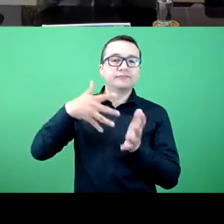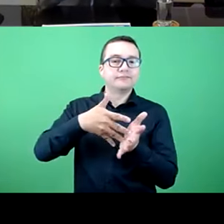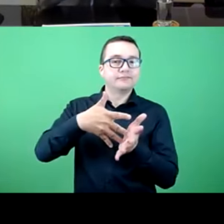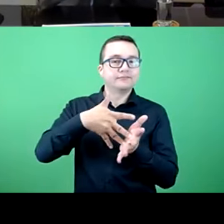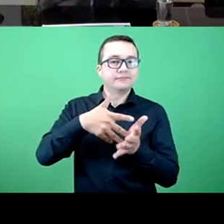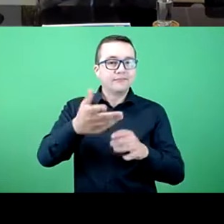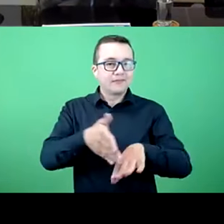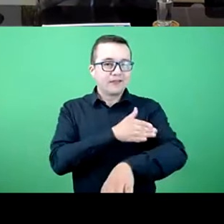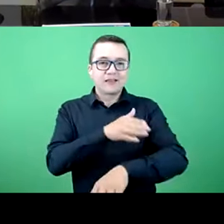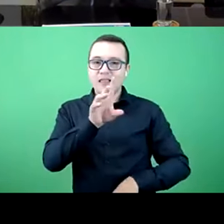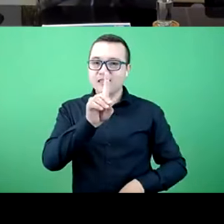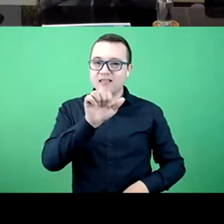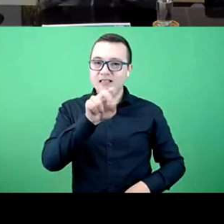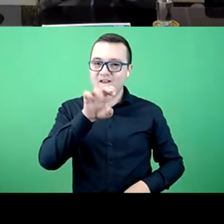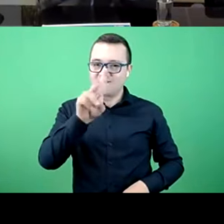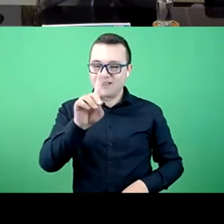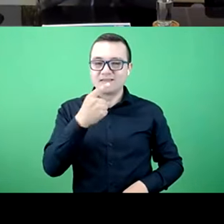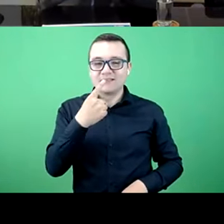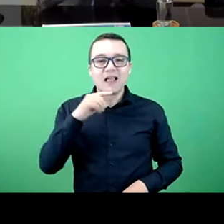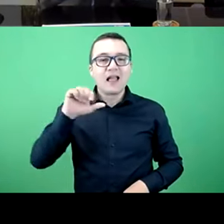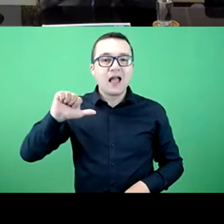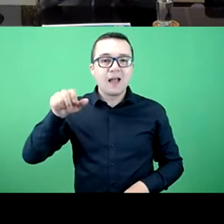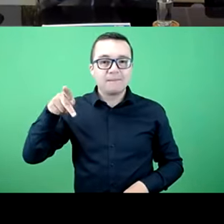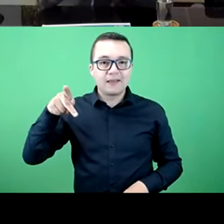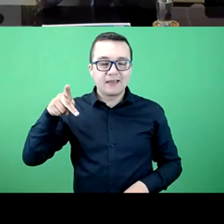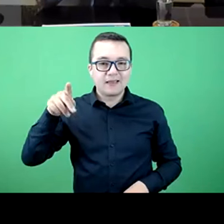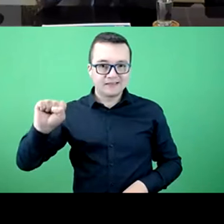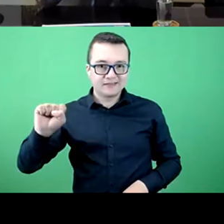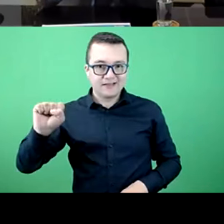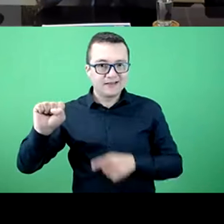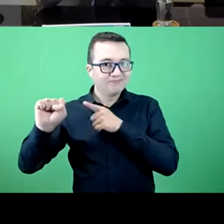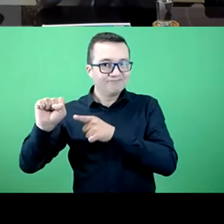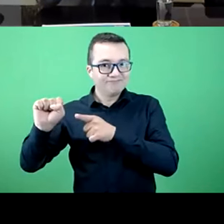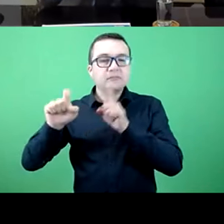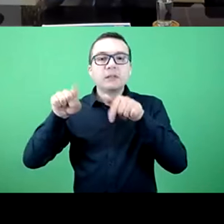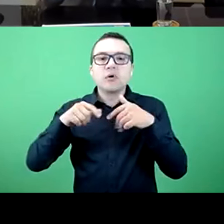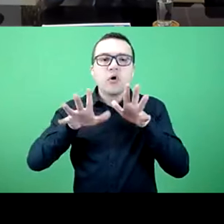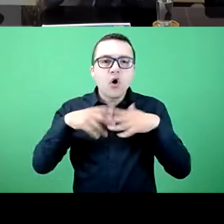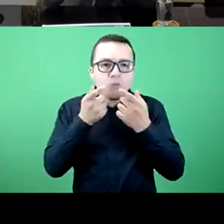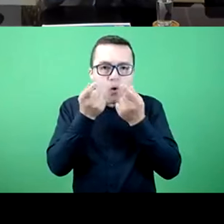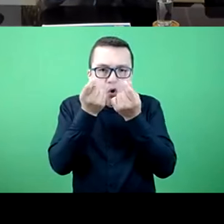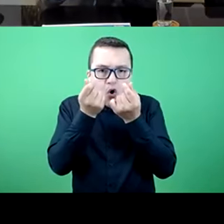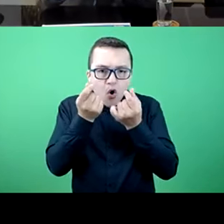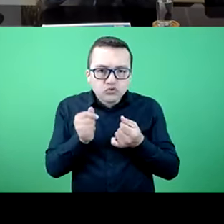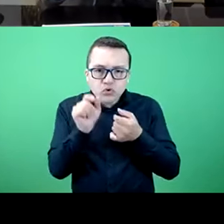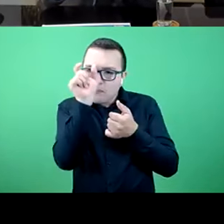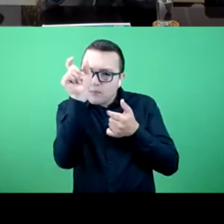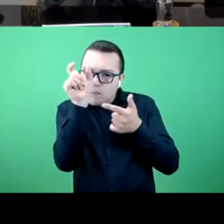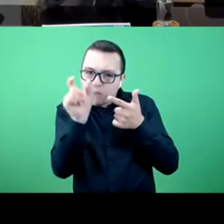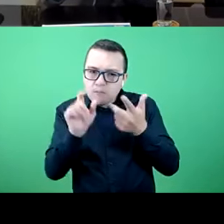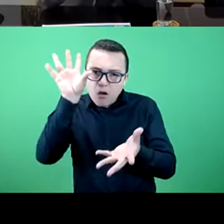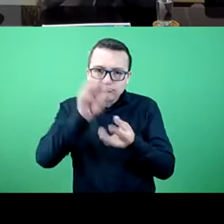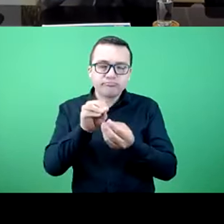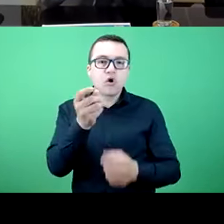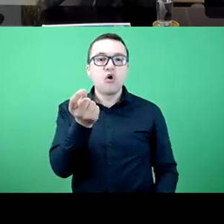comes to the APSs, as David just mentioned, but also when it comes to cost containment. In other words, how can we, for instance,